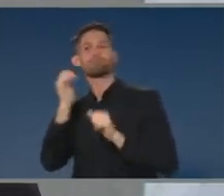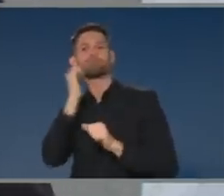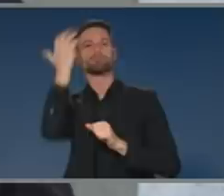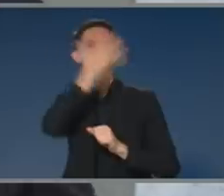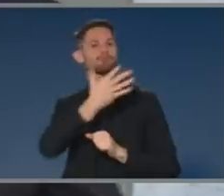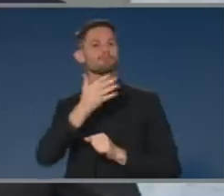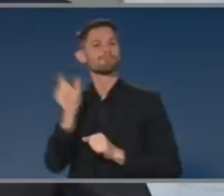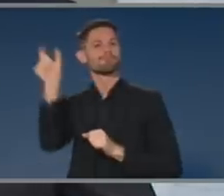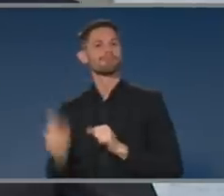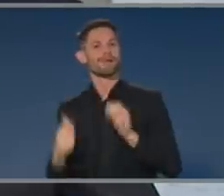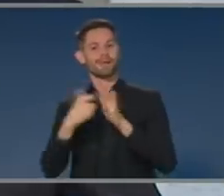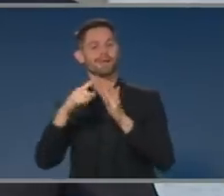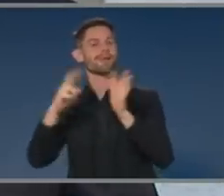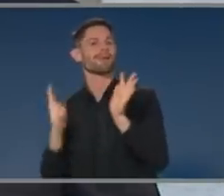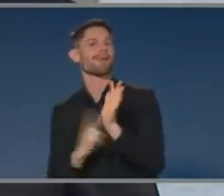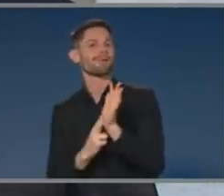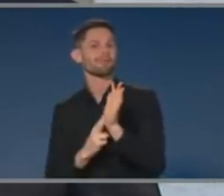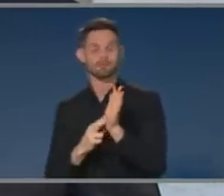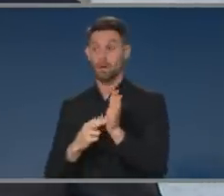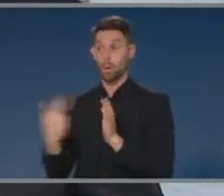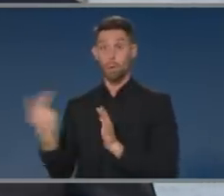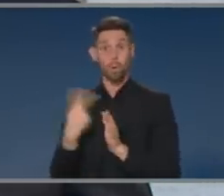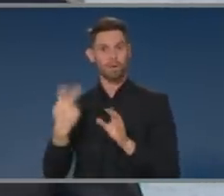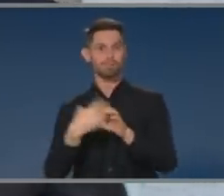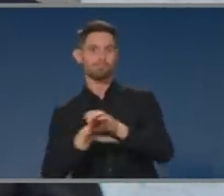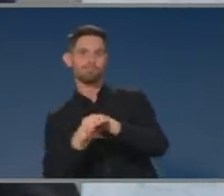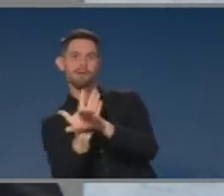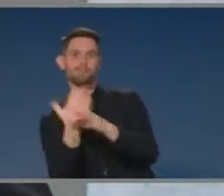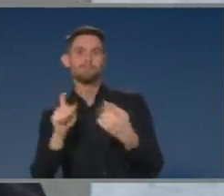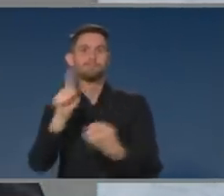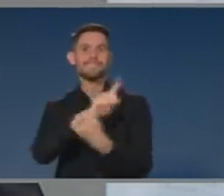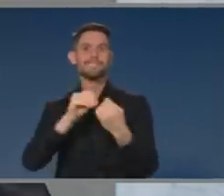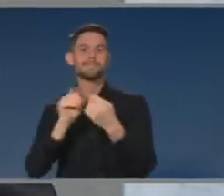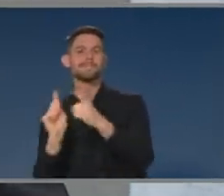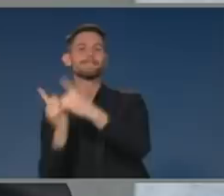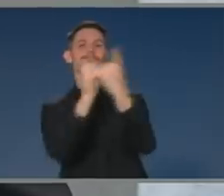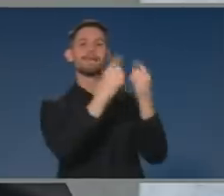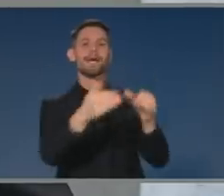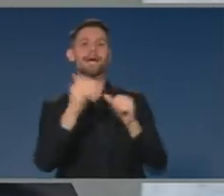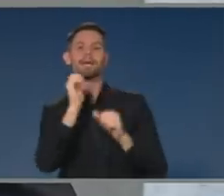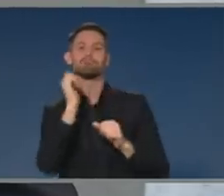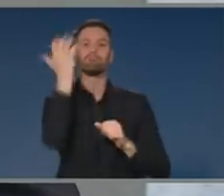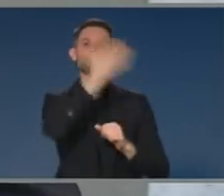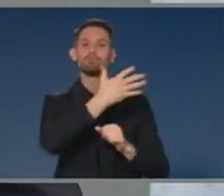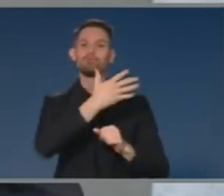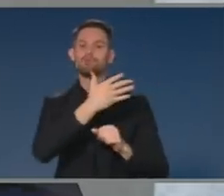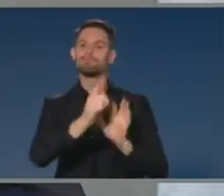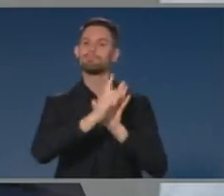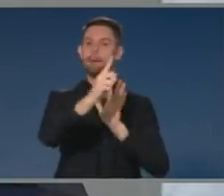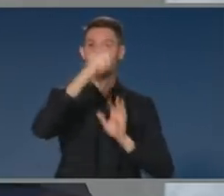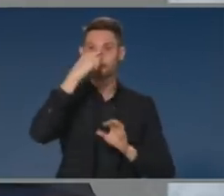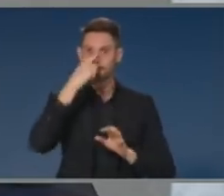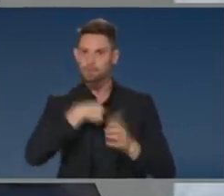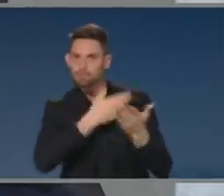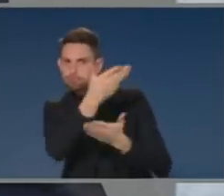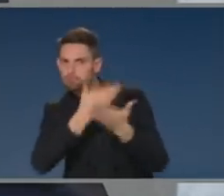with leaders of Indigenous communities, led, of course, by the Coalition of Peaks through Pat Turner, and we were able to speak directly